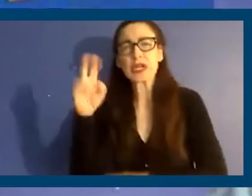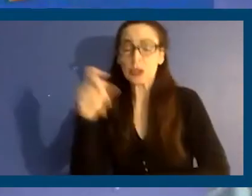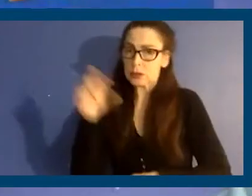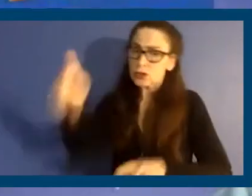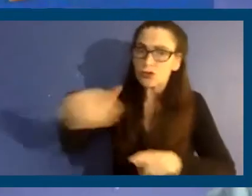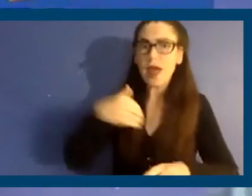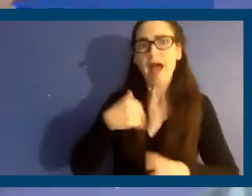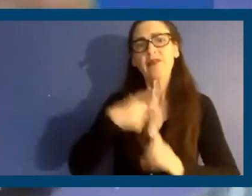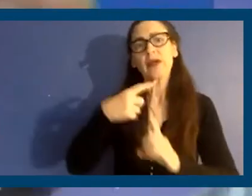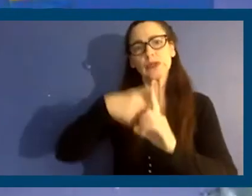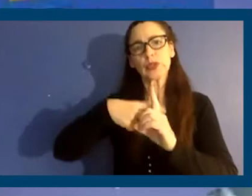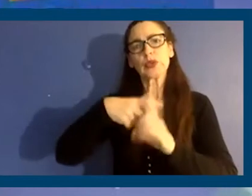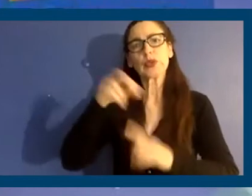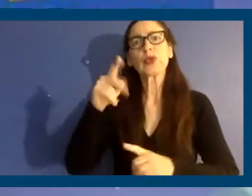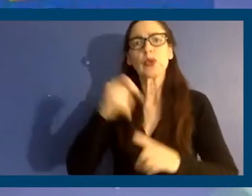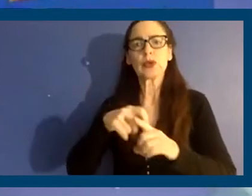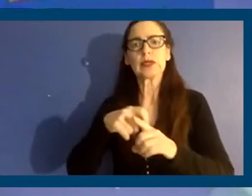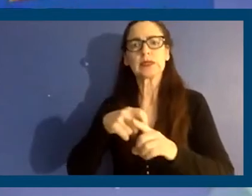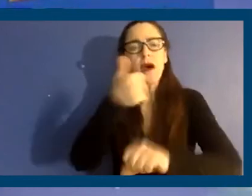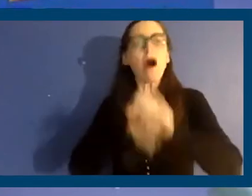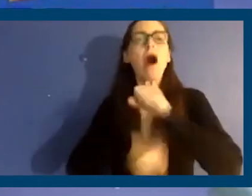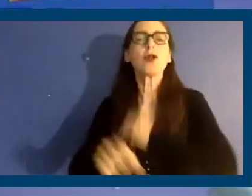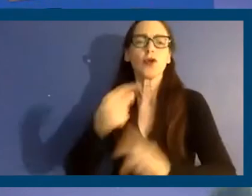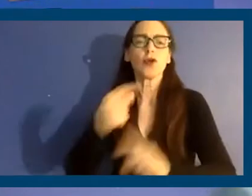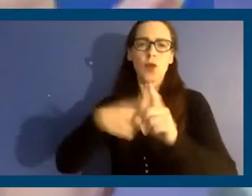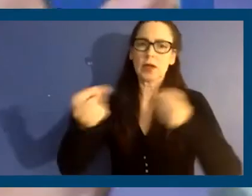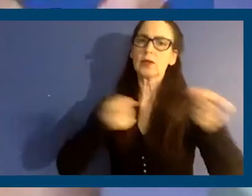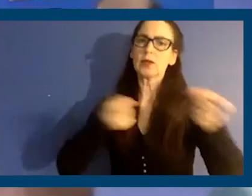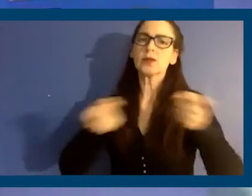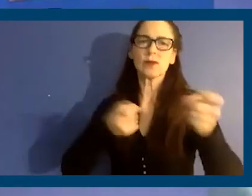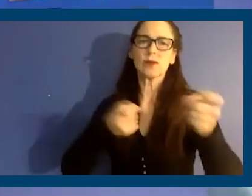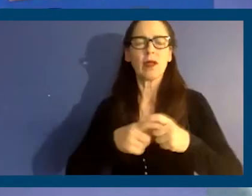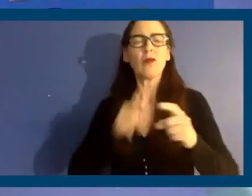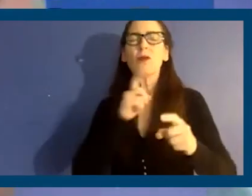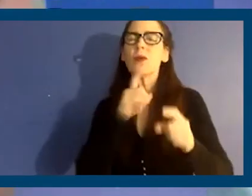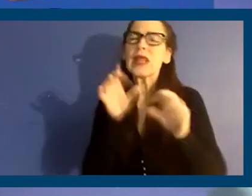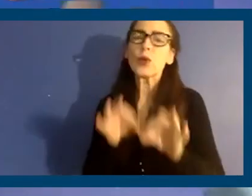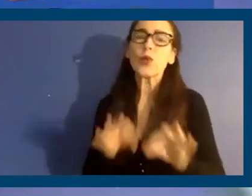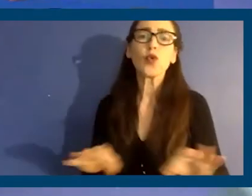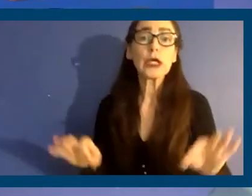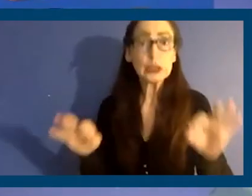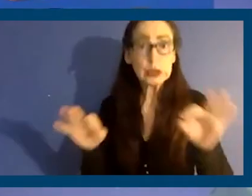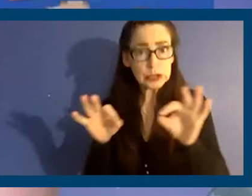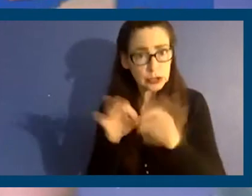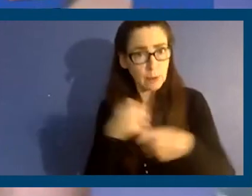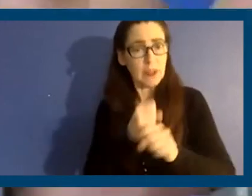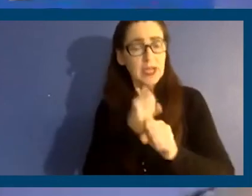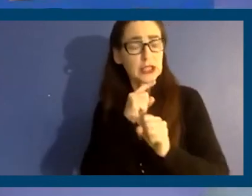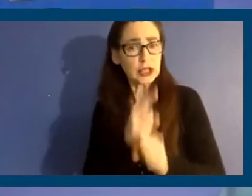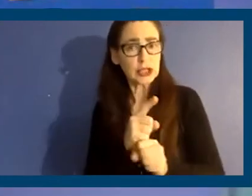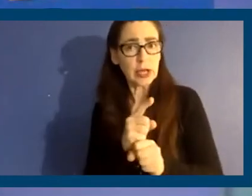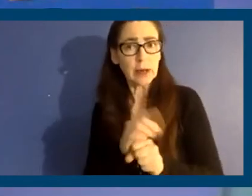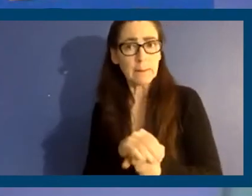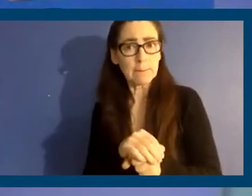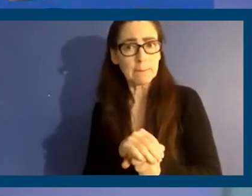have those units put under rent control. And that's why it's so crucial to ensure that not only we